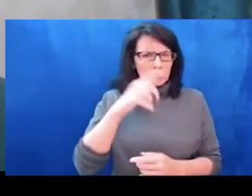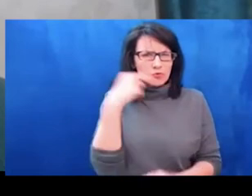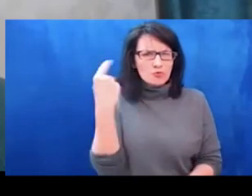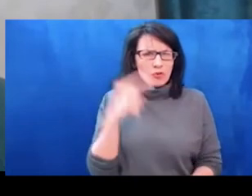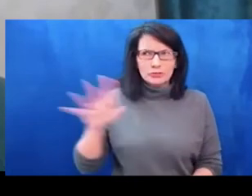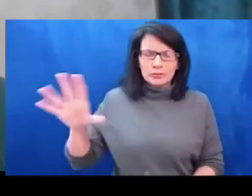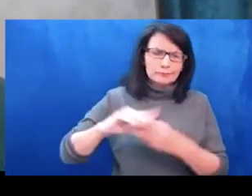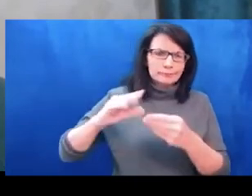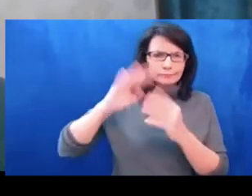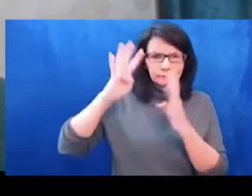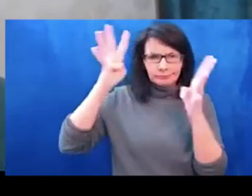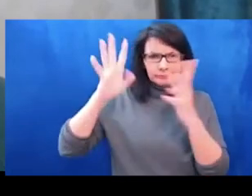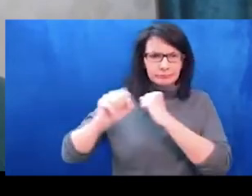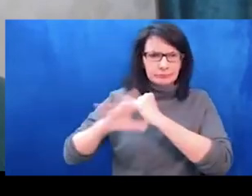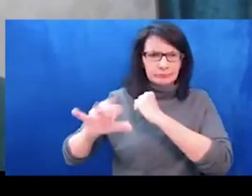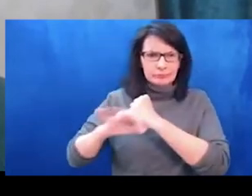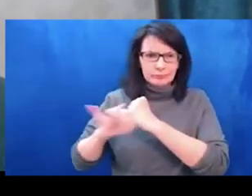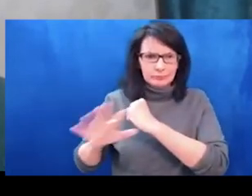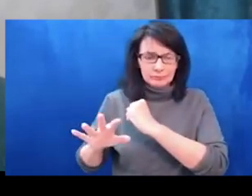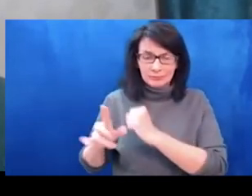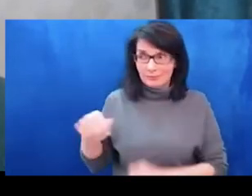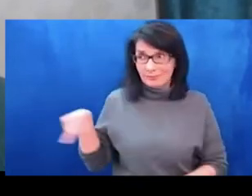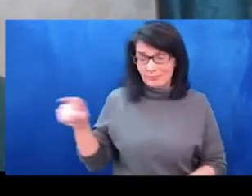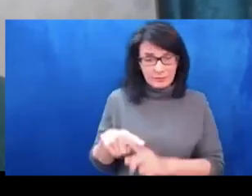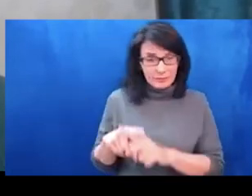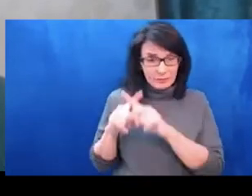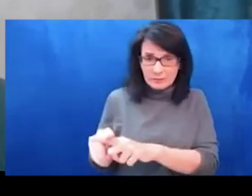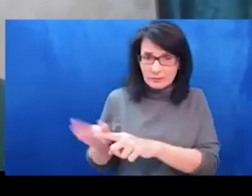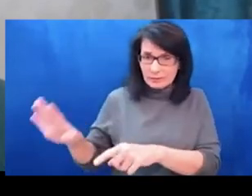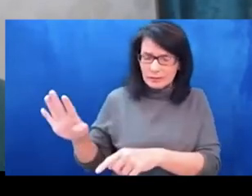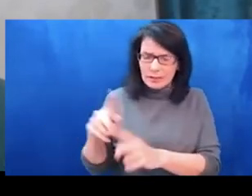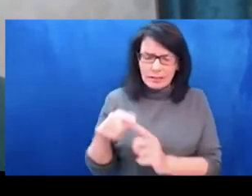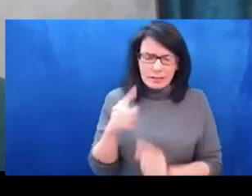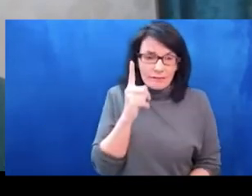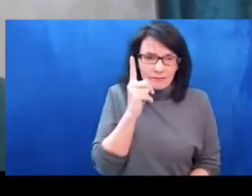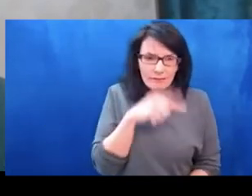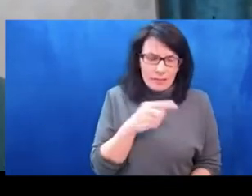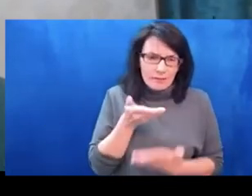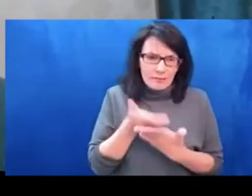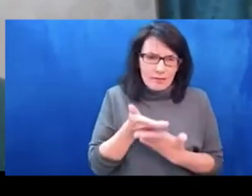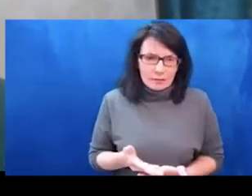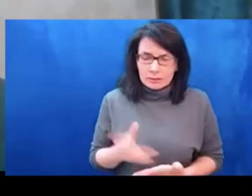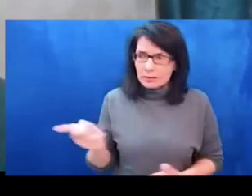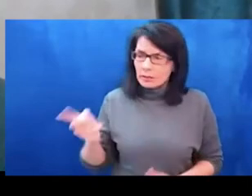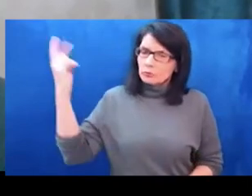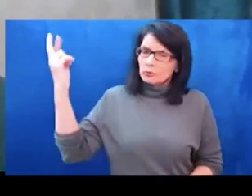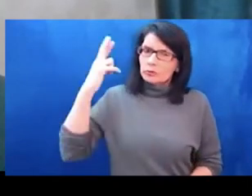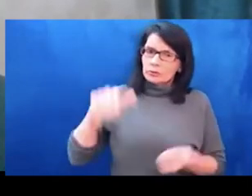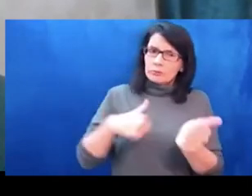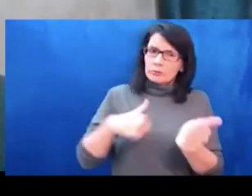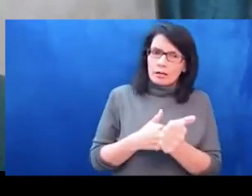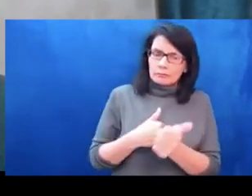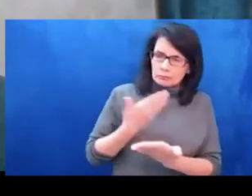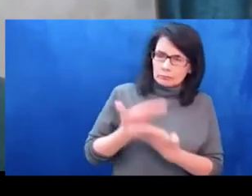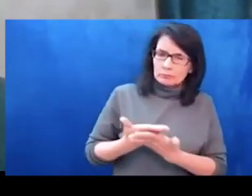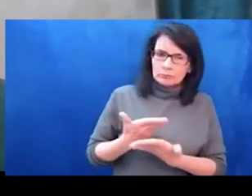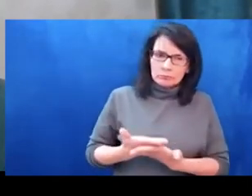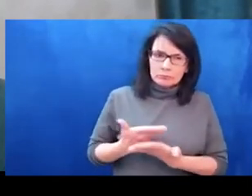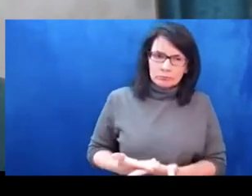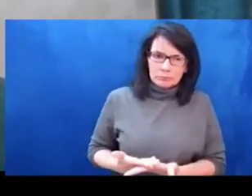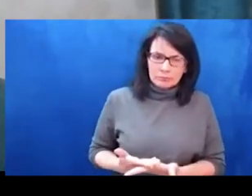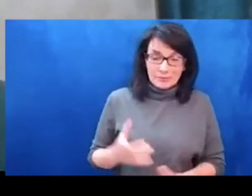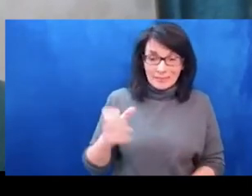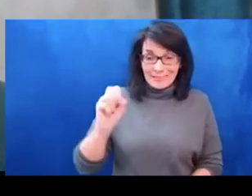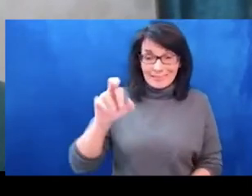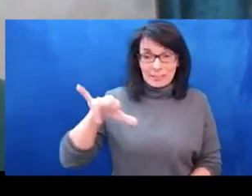to food, medicine or other critical supplies was denied. The combination of the sieges and aerial bombardment